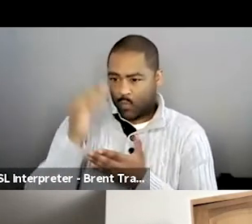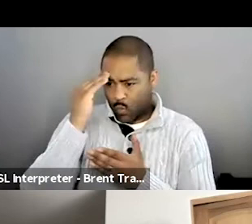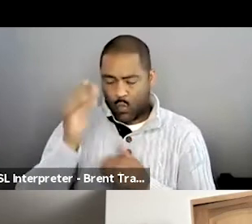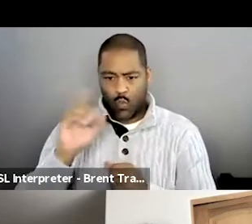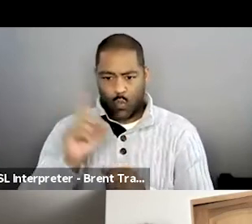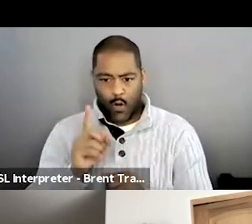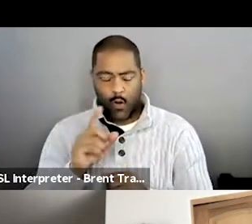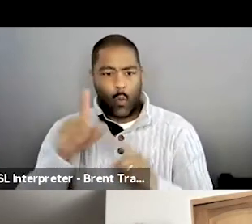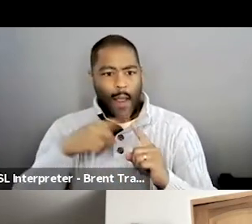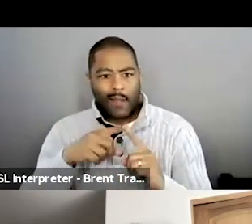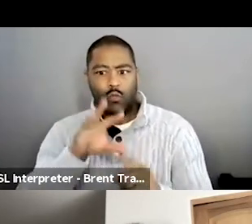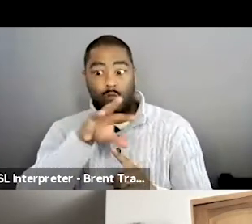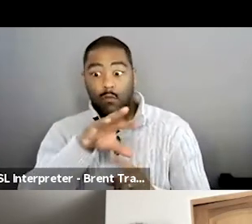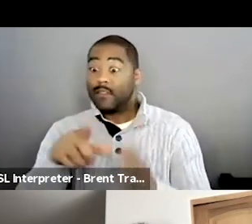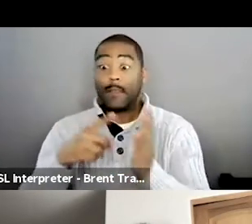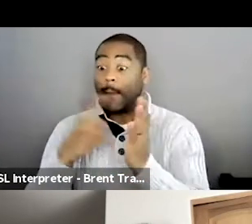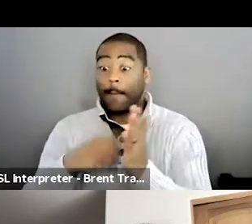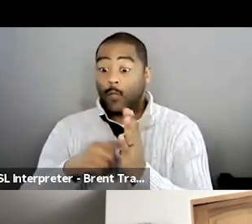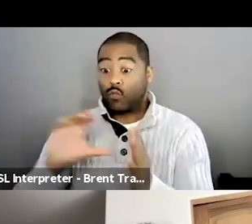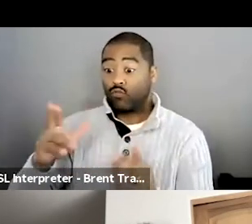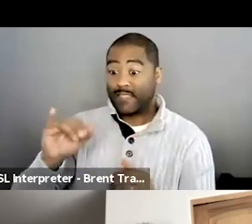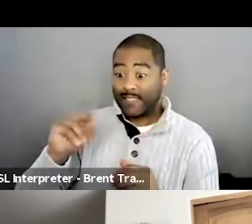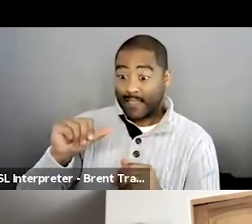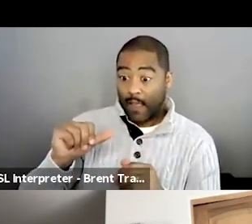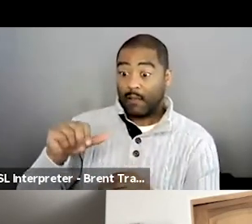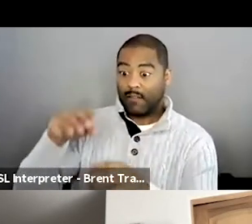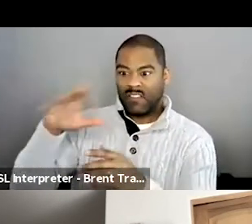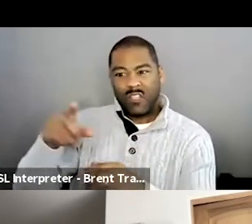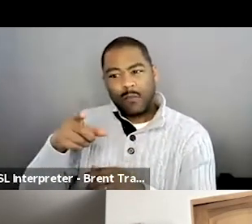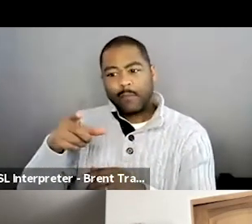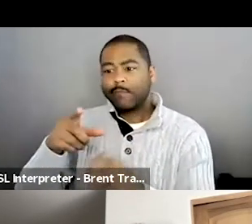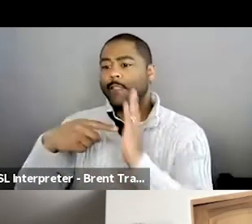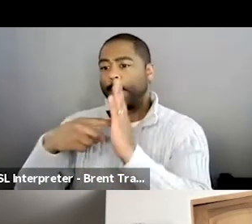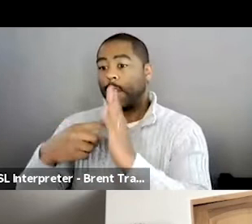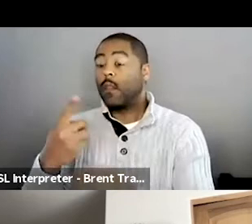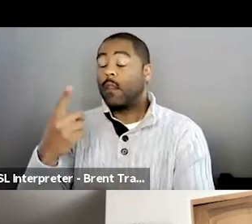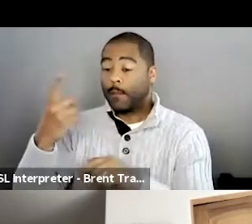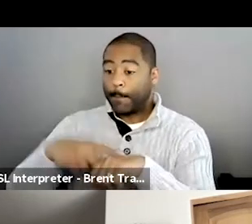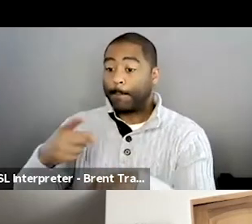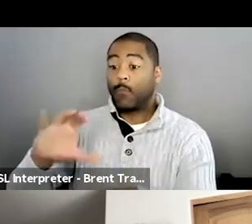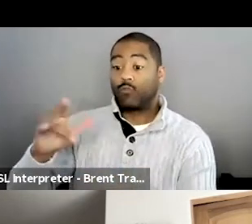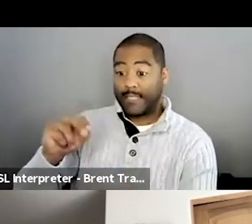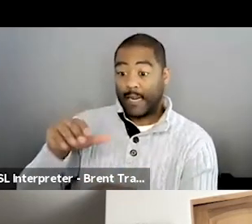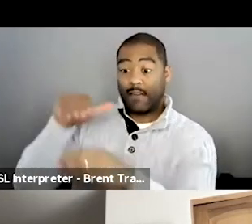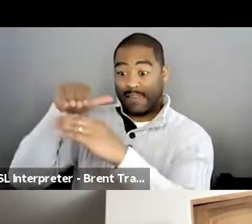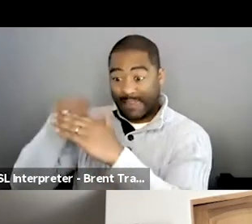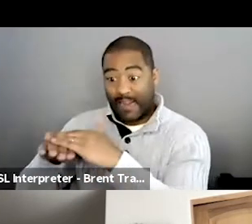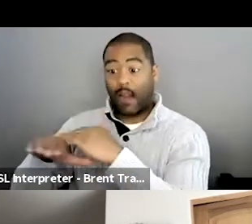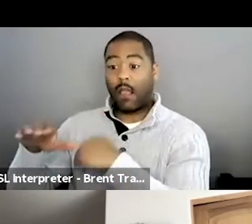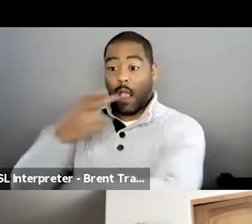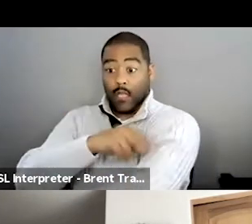at times on his iPhone in that when, when Christina was in, in the hospital, um, that was, that was kind of when Brian turned into a cinematographer.